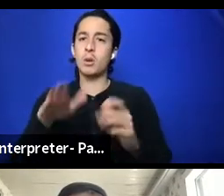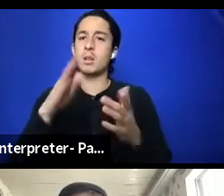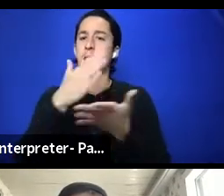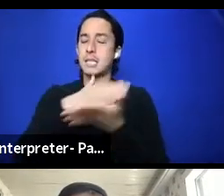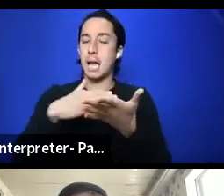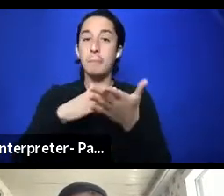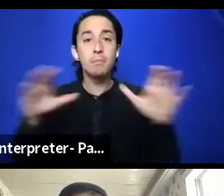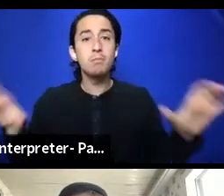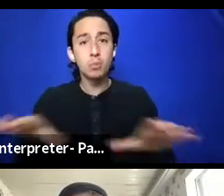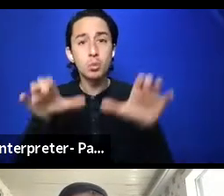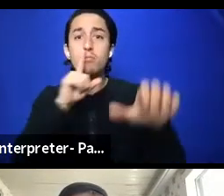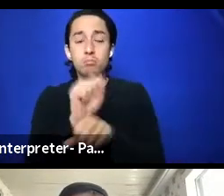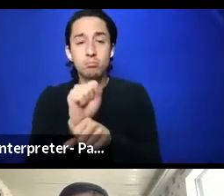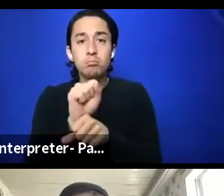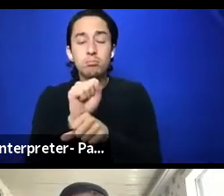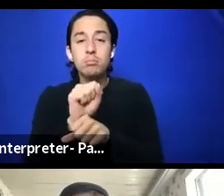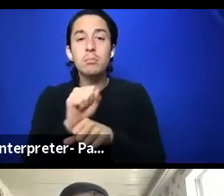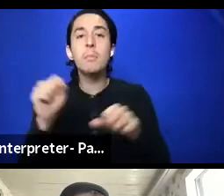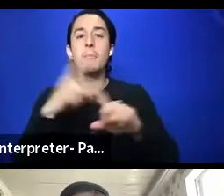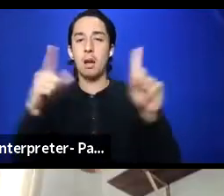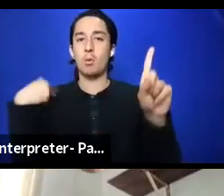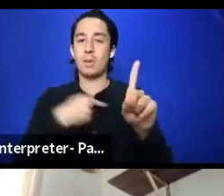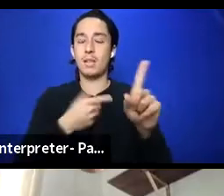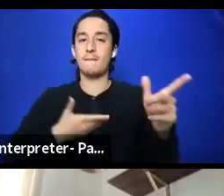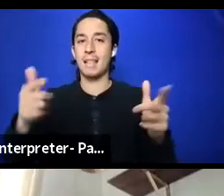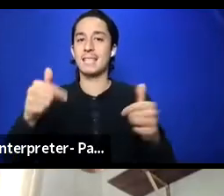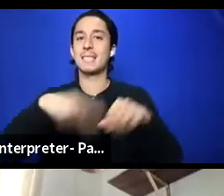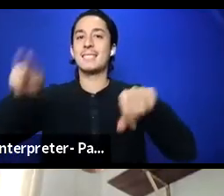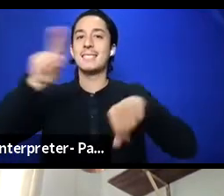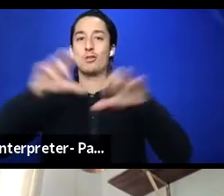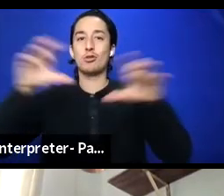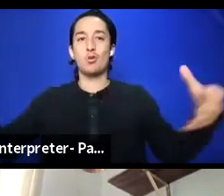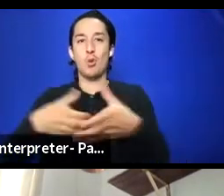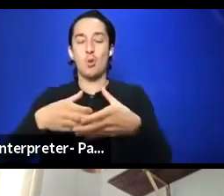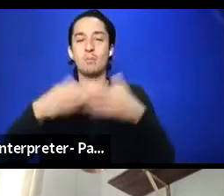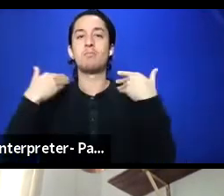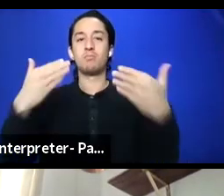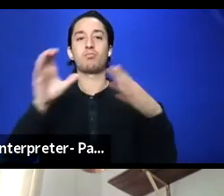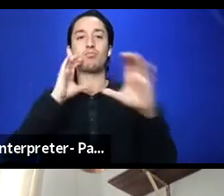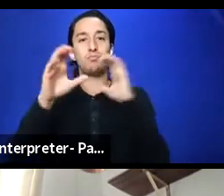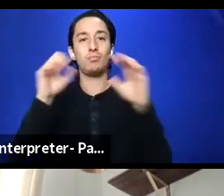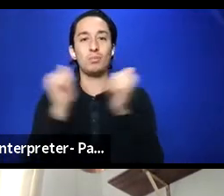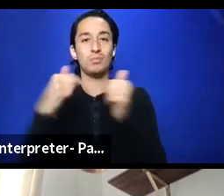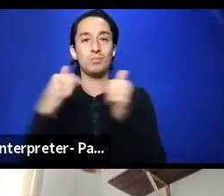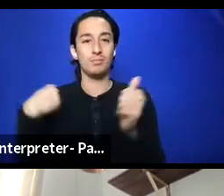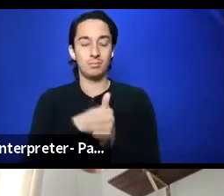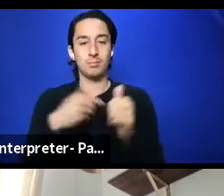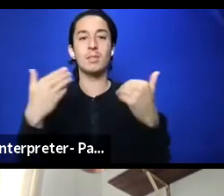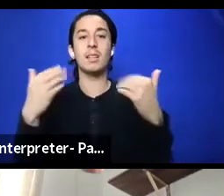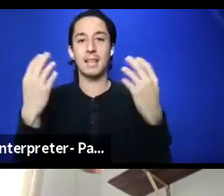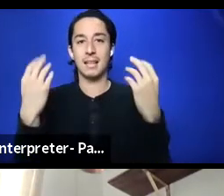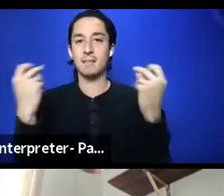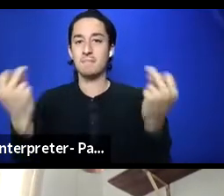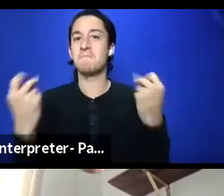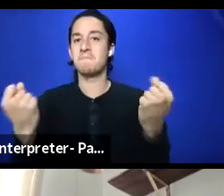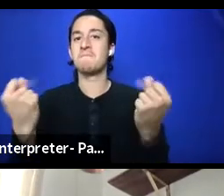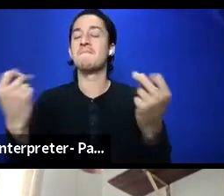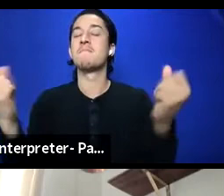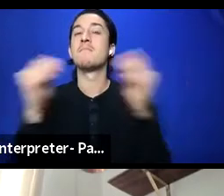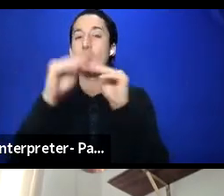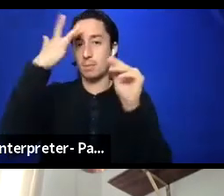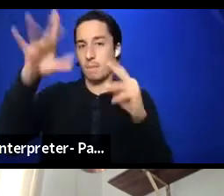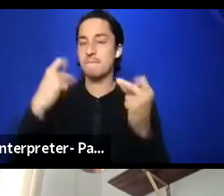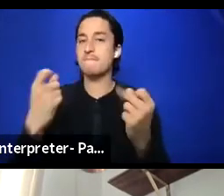that. But I think that we invite this national cohort to be in conversation with us so that we can move faster, smarter, faster.